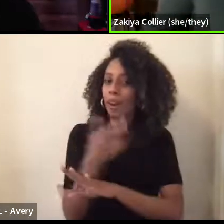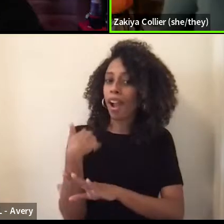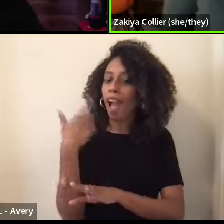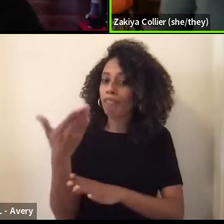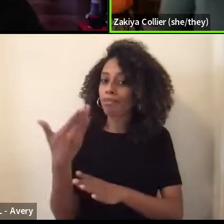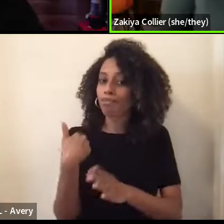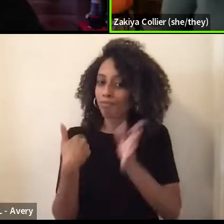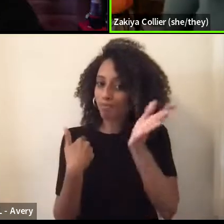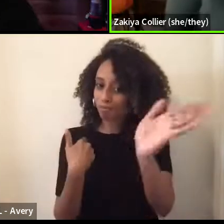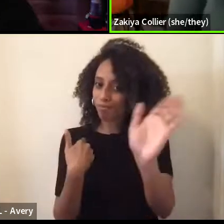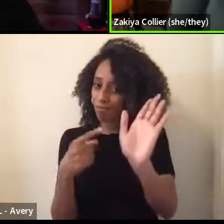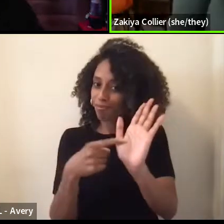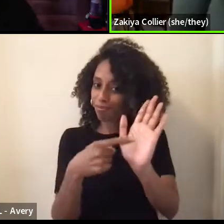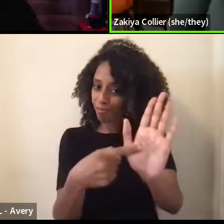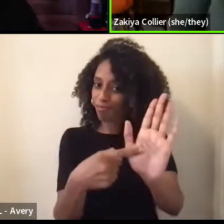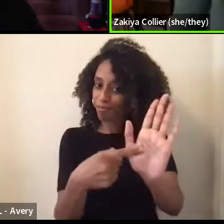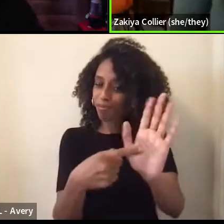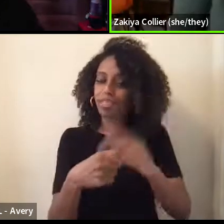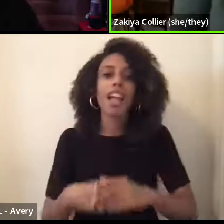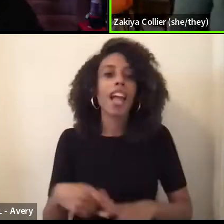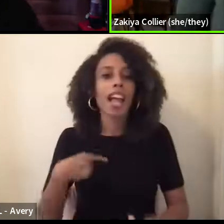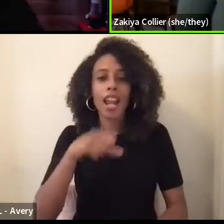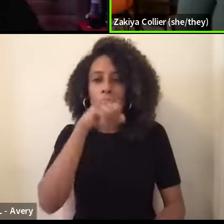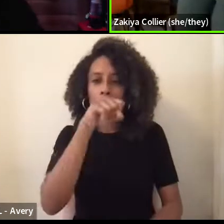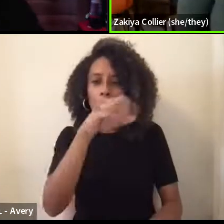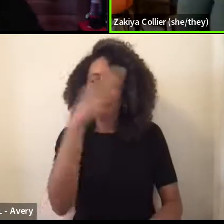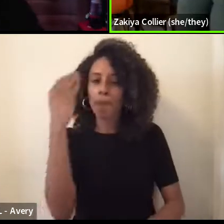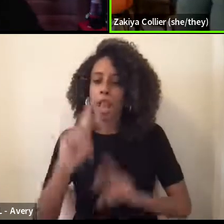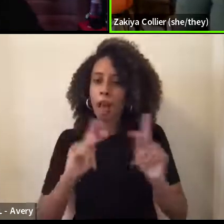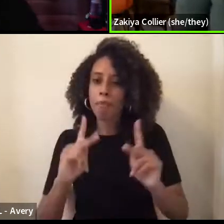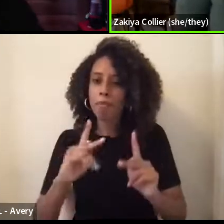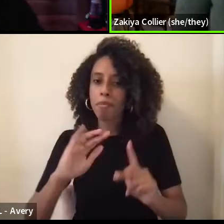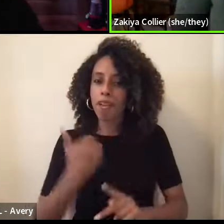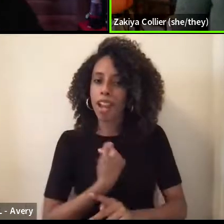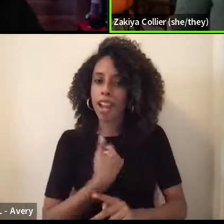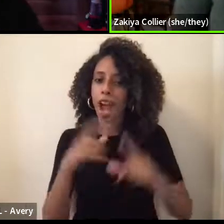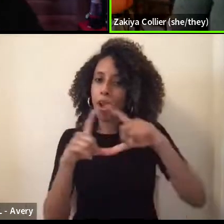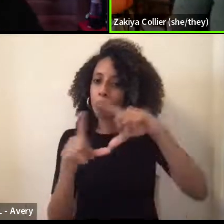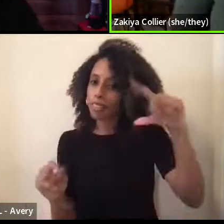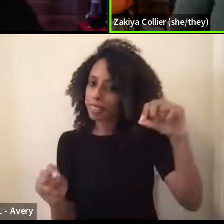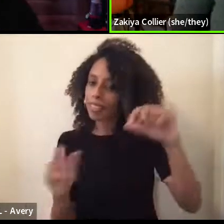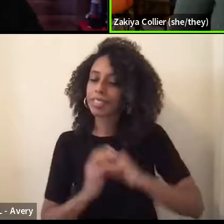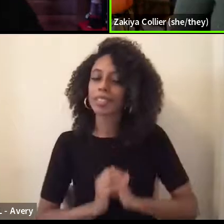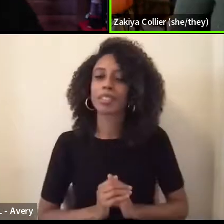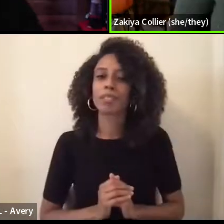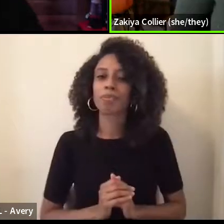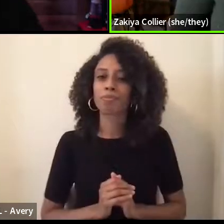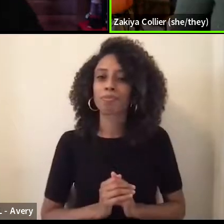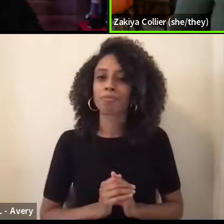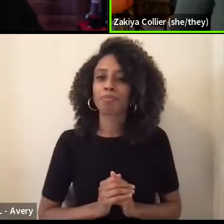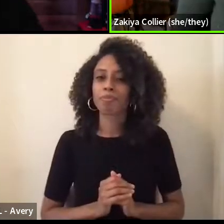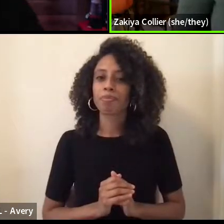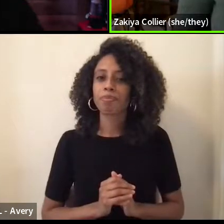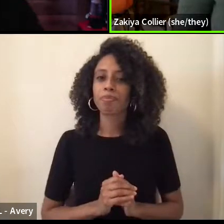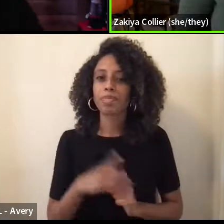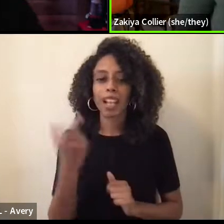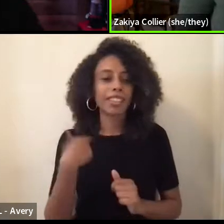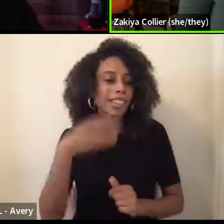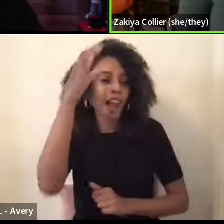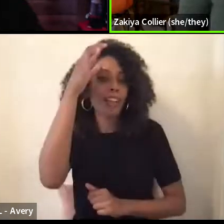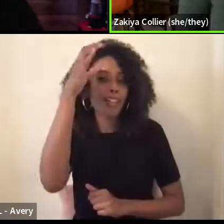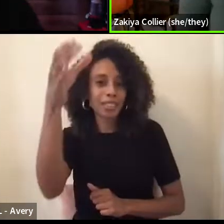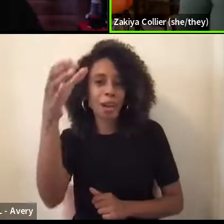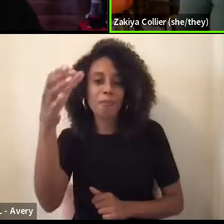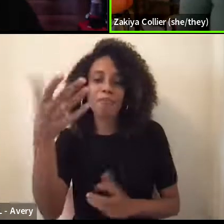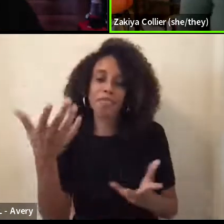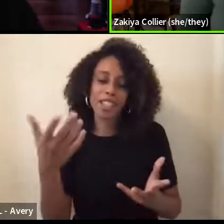and I, I, you know, I love, I love black people and our receipts. It's a, it's a whole, um, a whole concept. Um,